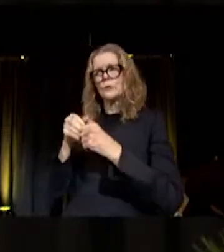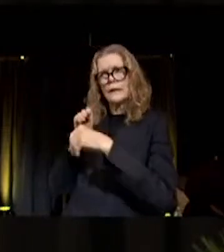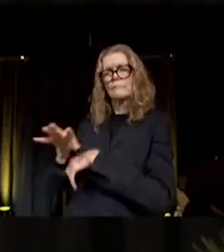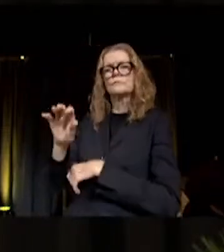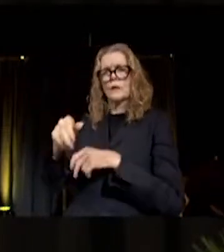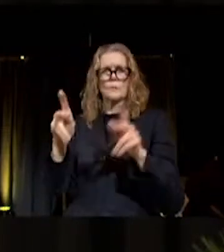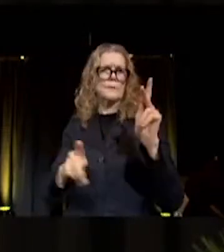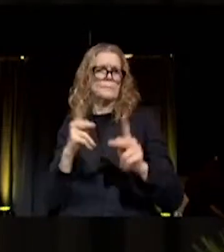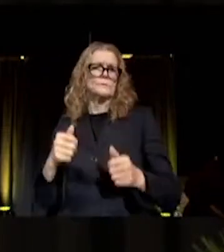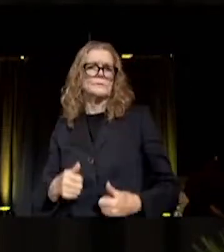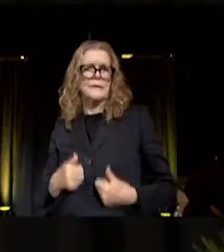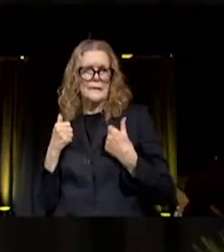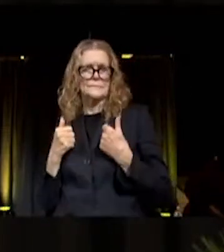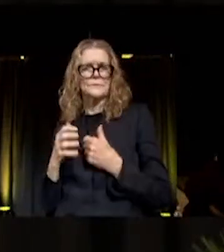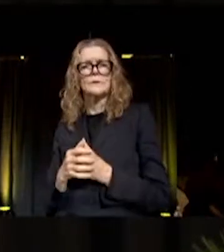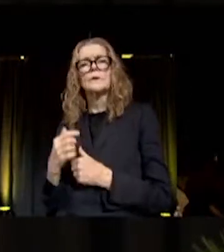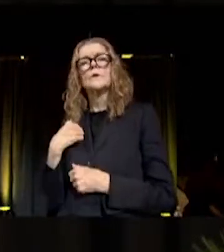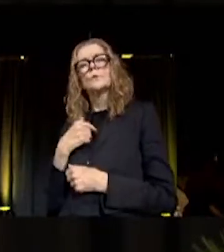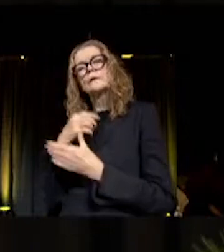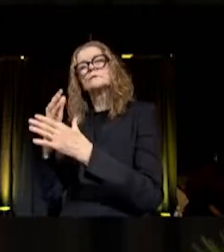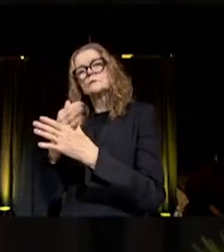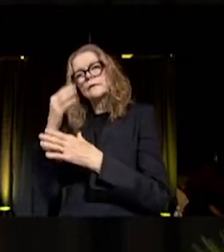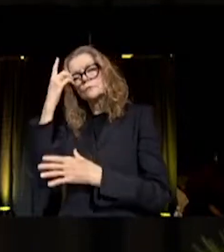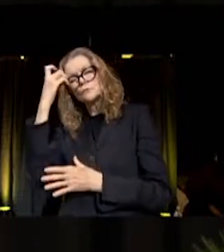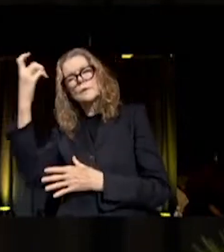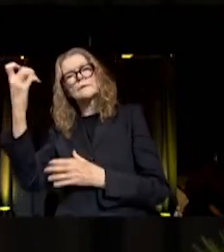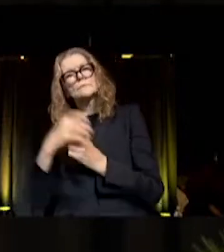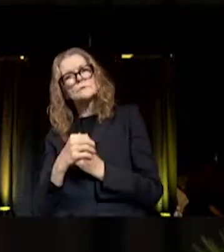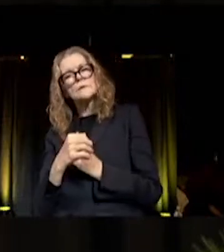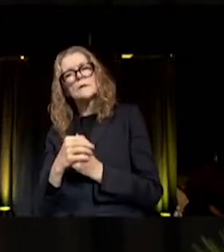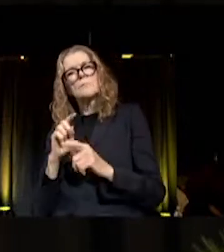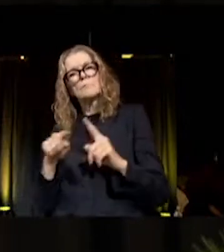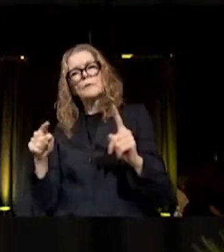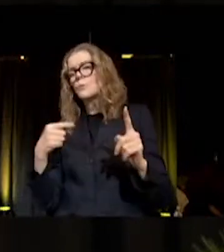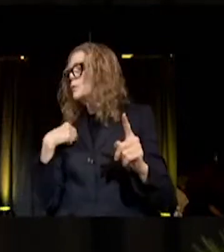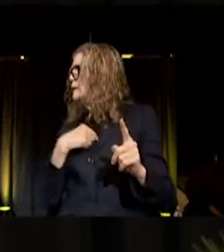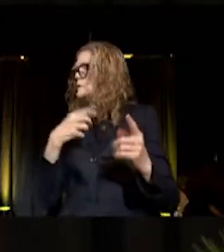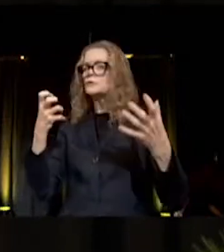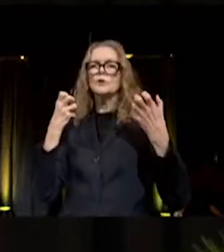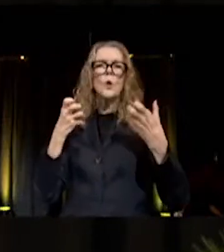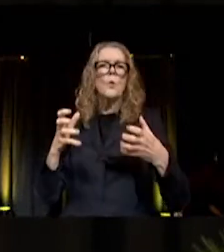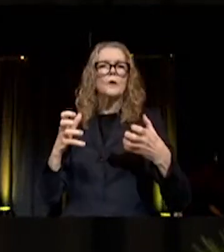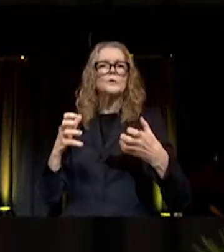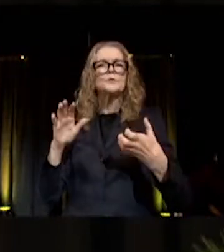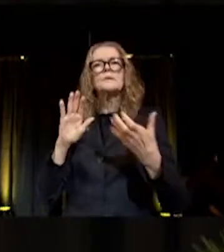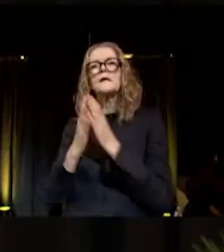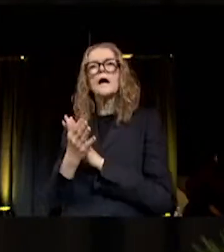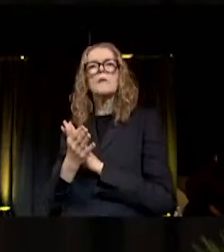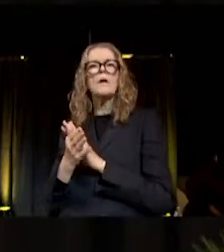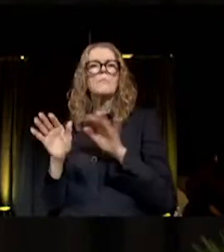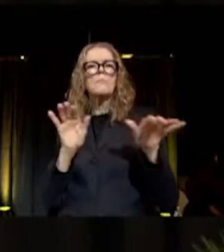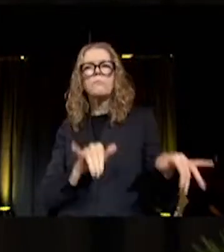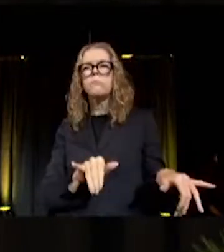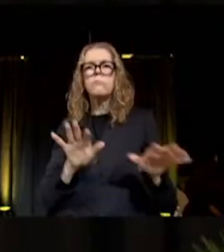We shrink our dreams to fit more realistic standards, but being realistic is the most common path to mediocrity. Don't accept a life that is less than the